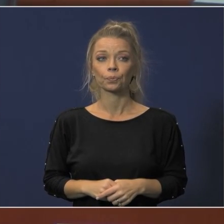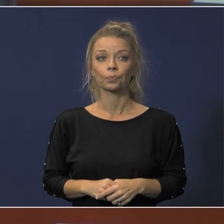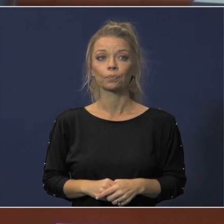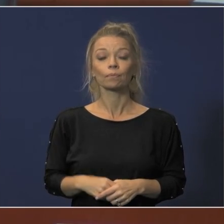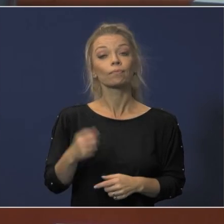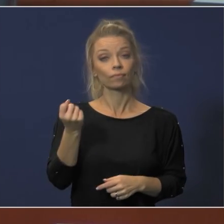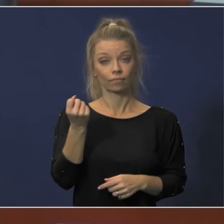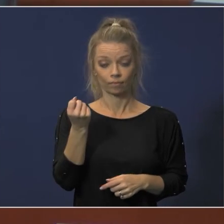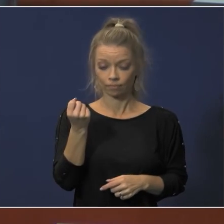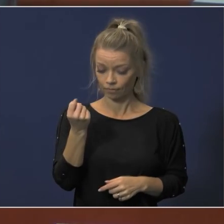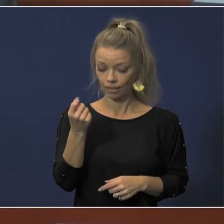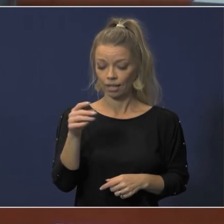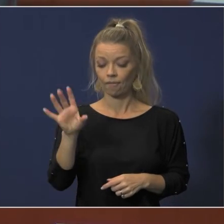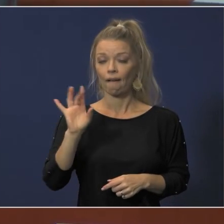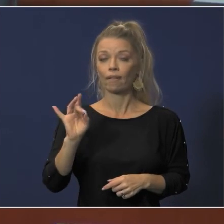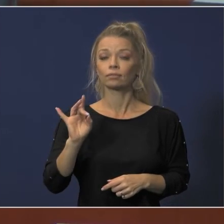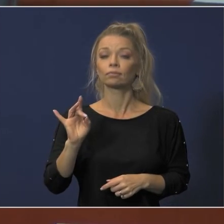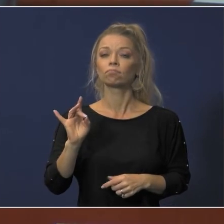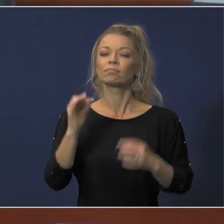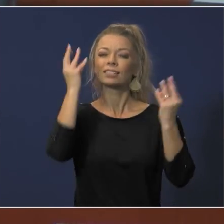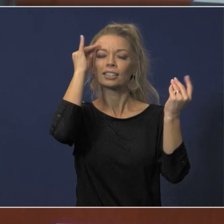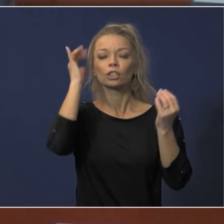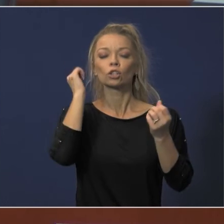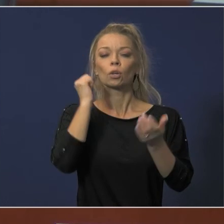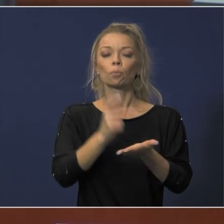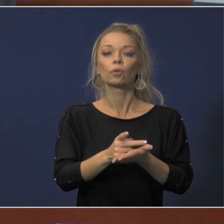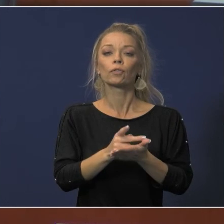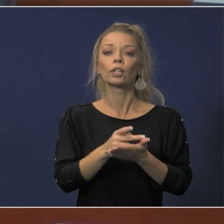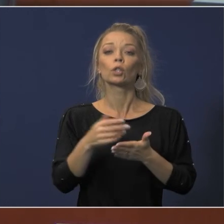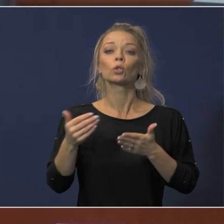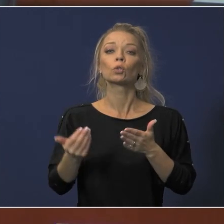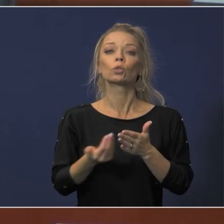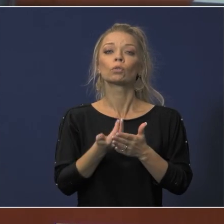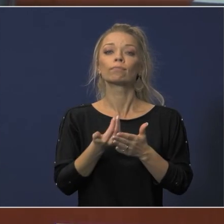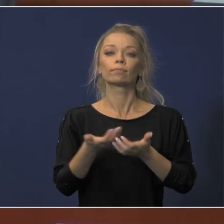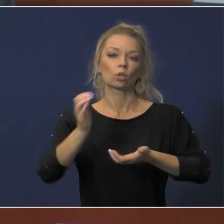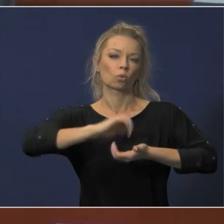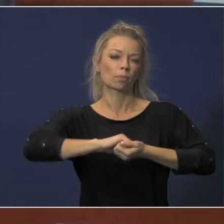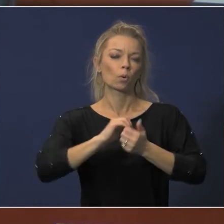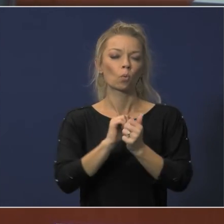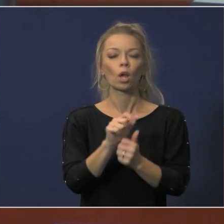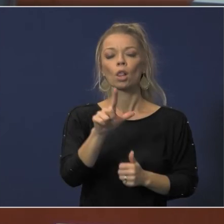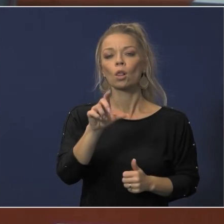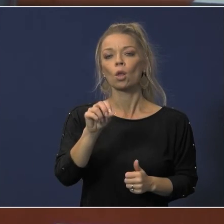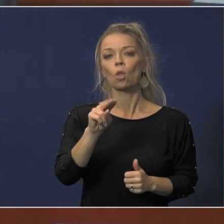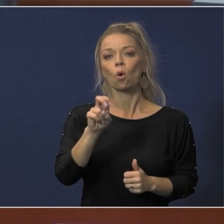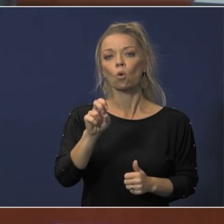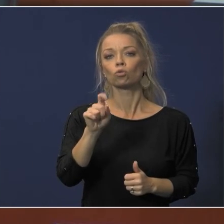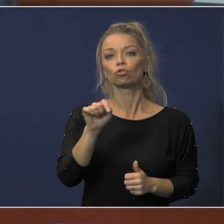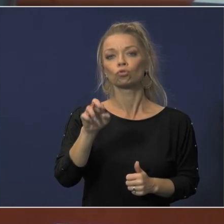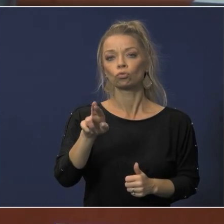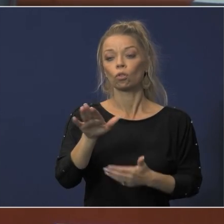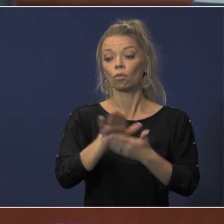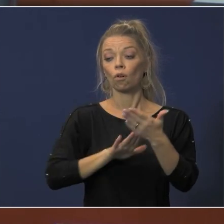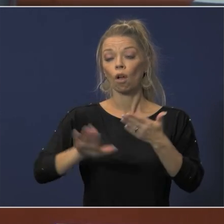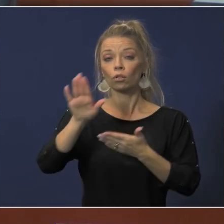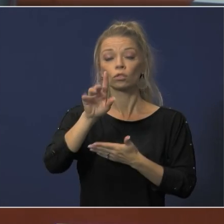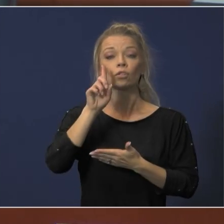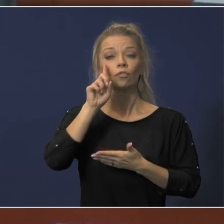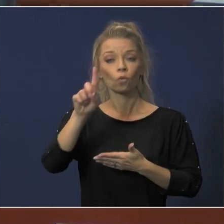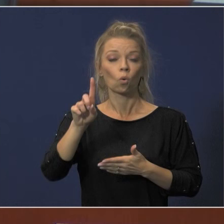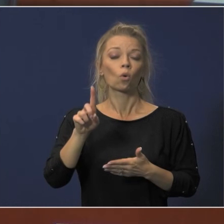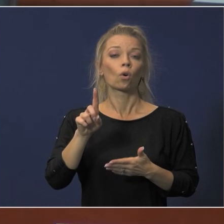11h 11h the board will consider approving the renewal affiliation agreement with lone star college to fulfill their curriculum requirements in